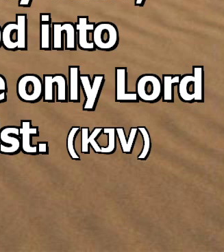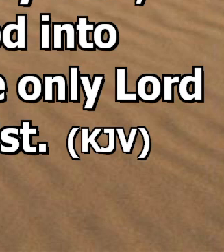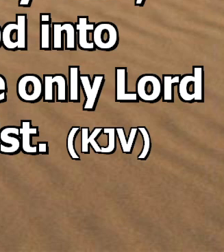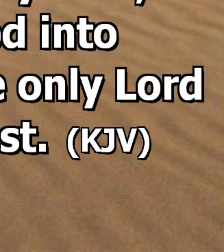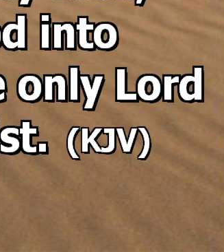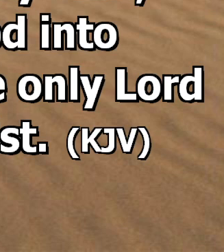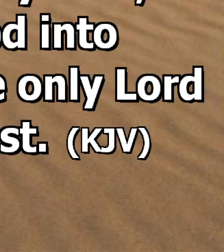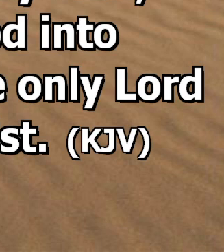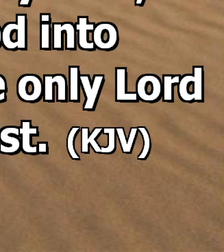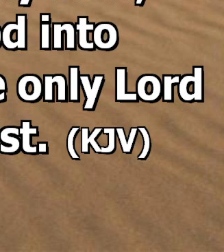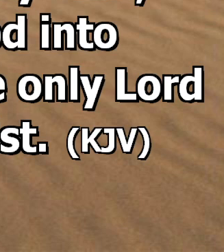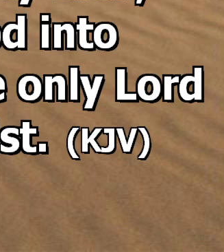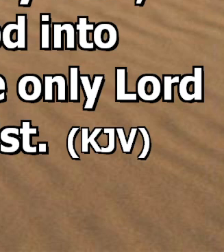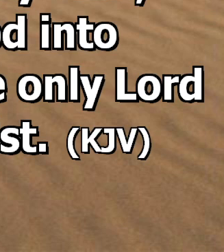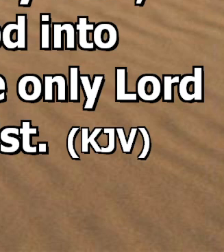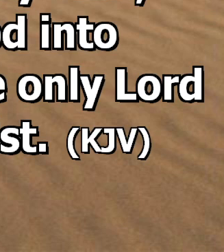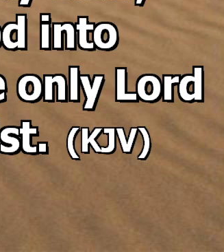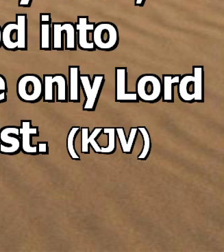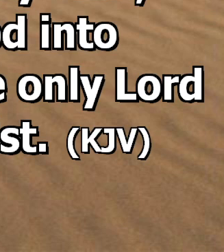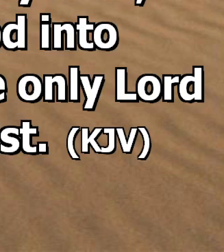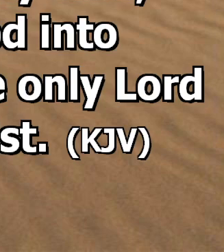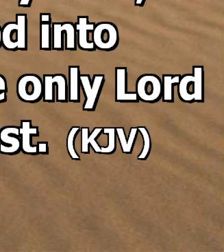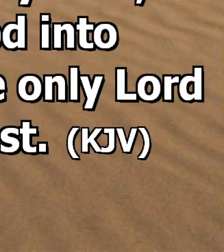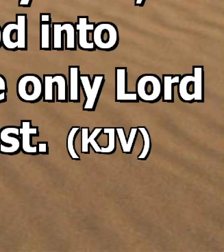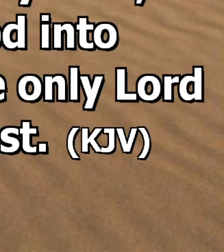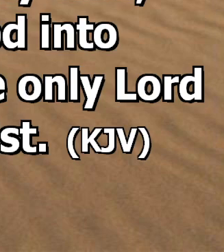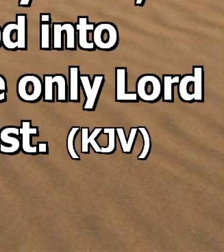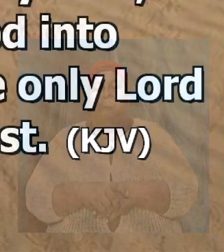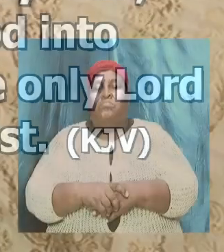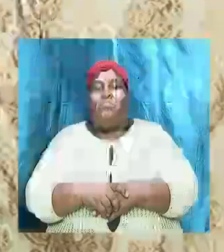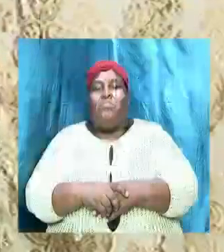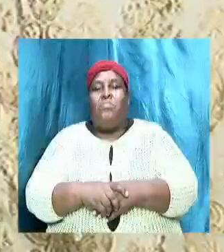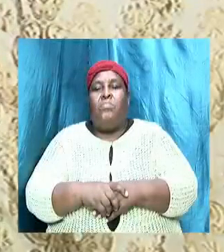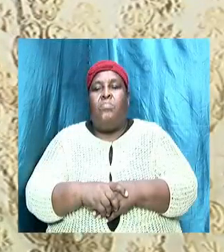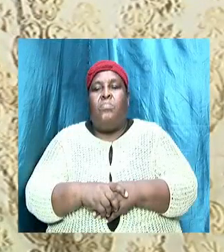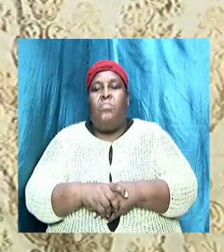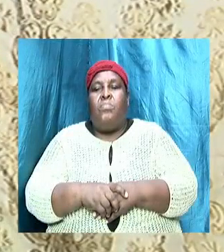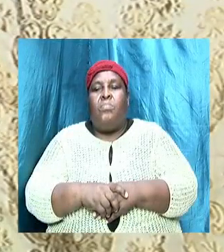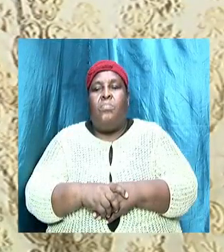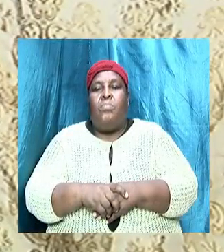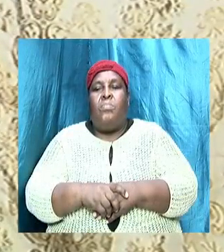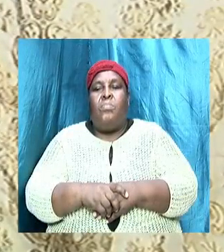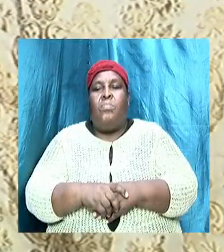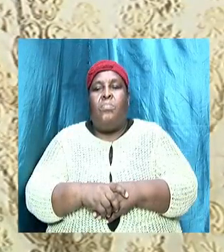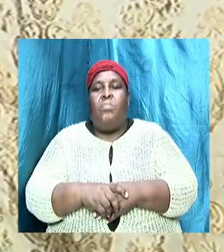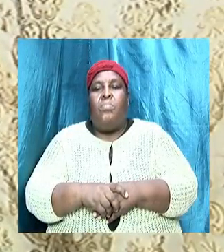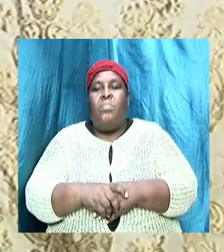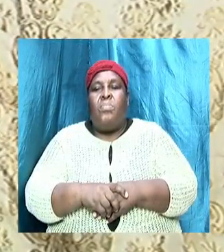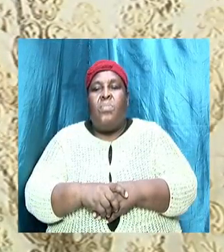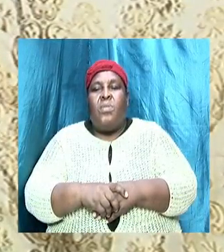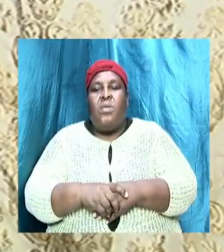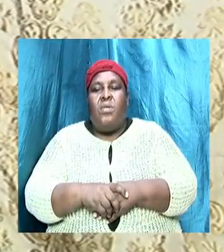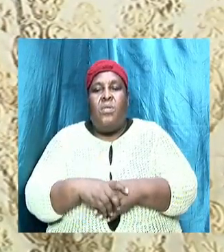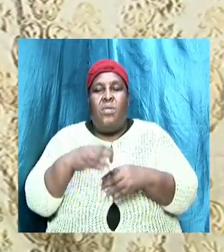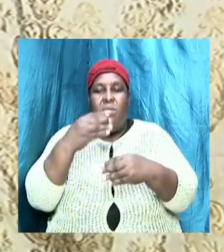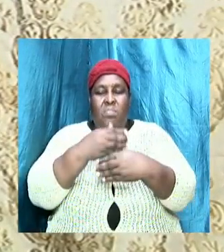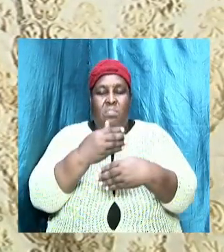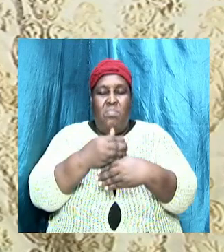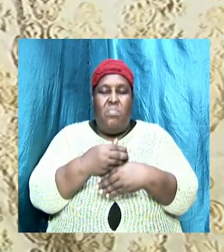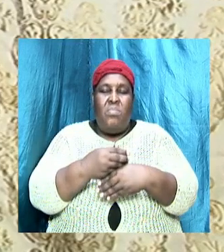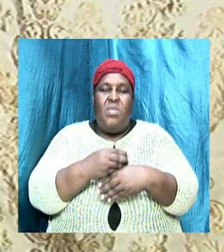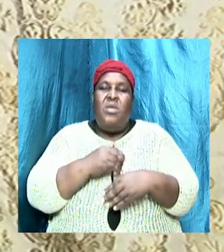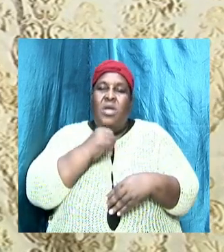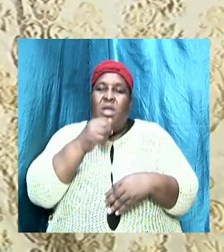I bring our mind back to the story of Troy Troy walls were unbreachable